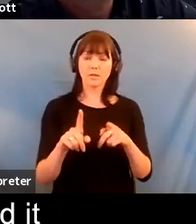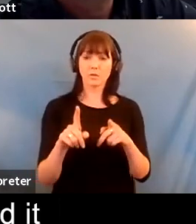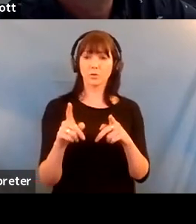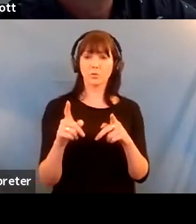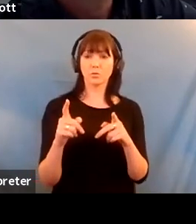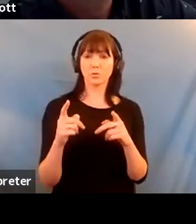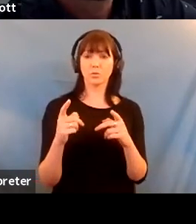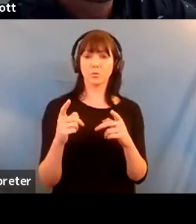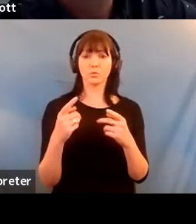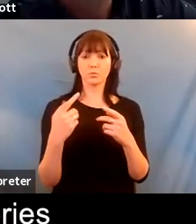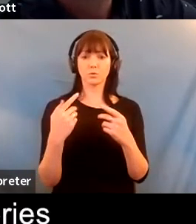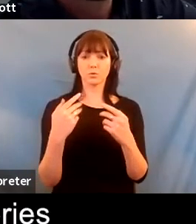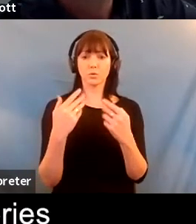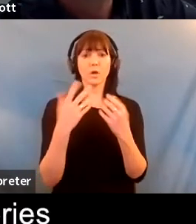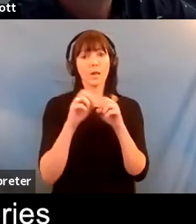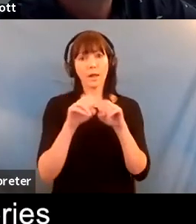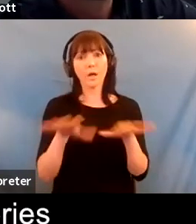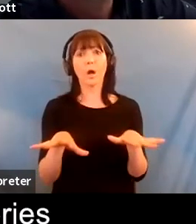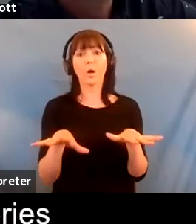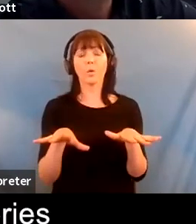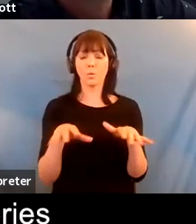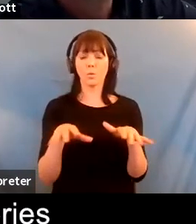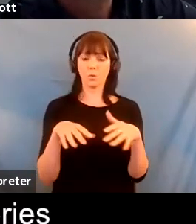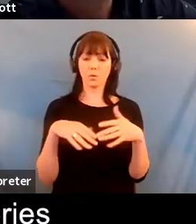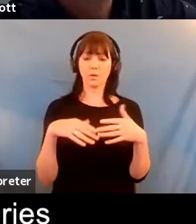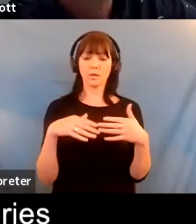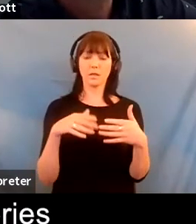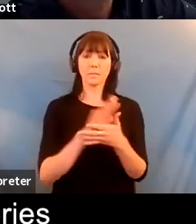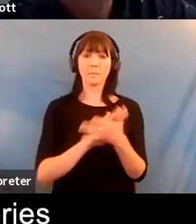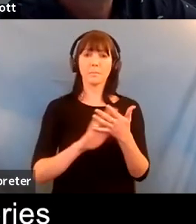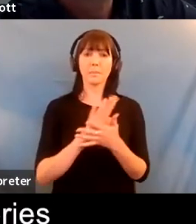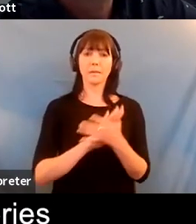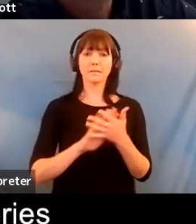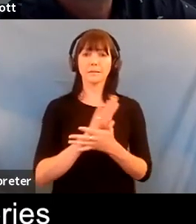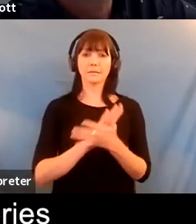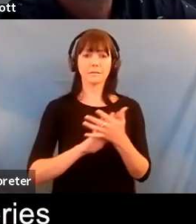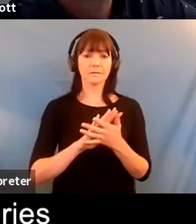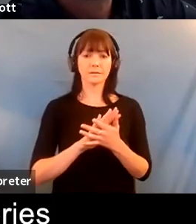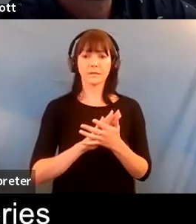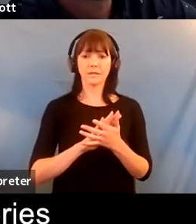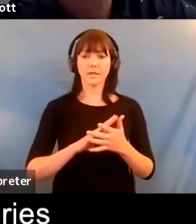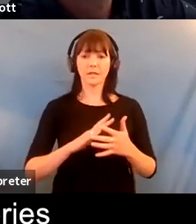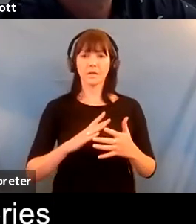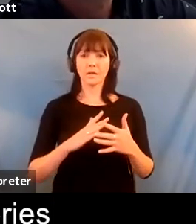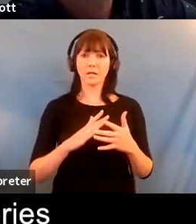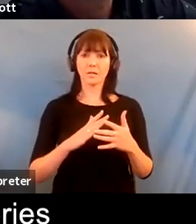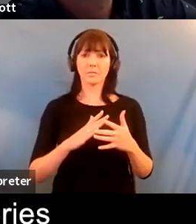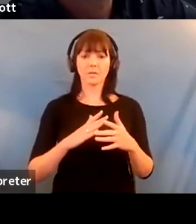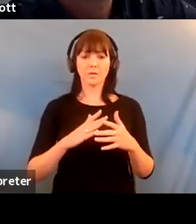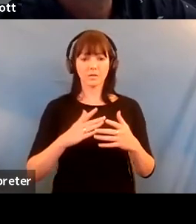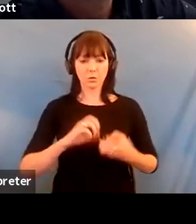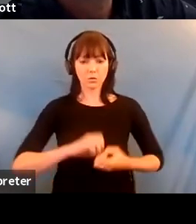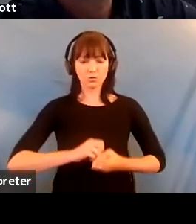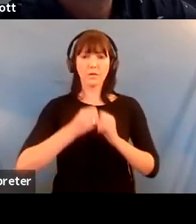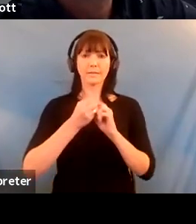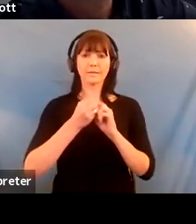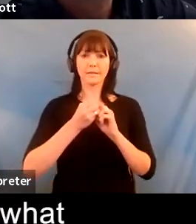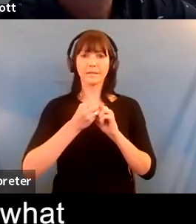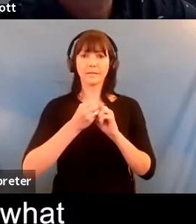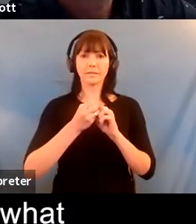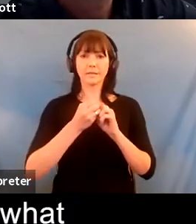present um really conducting a kind of a series of possibilities um